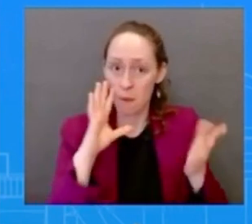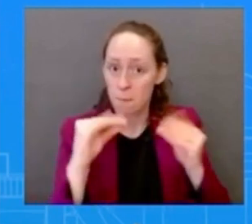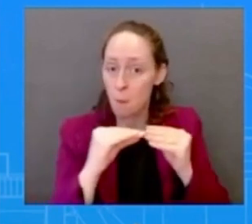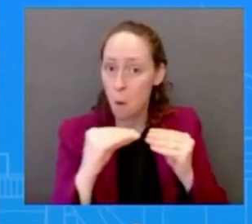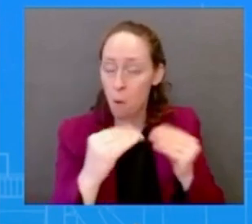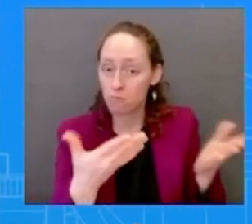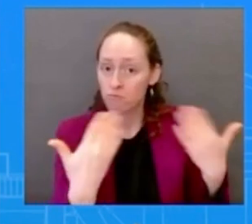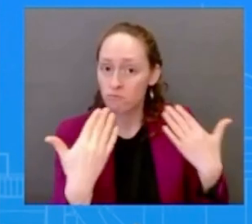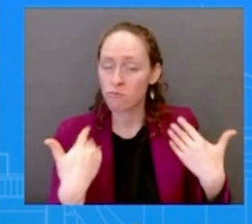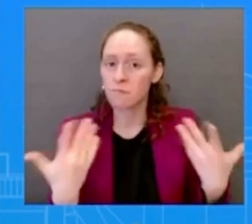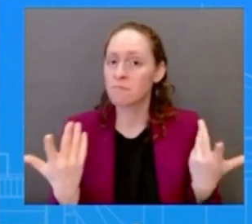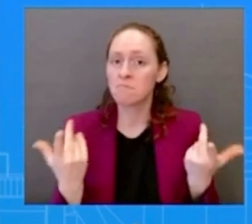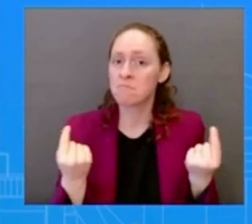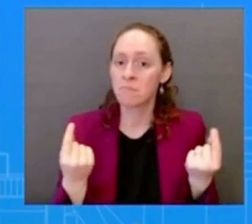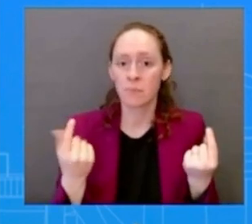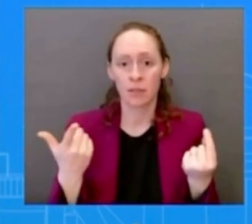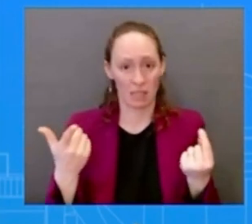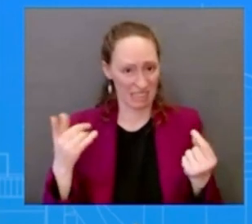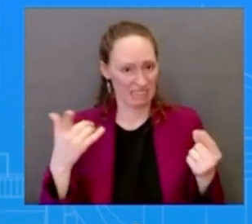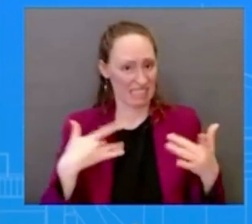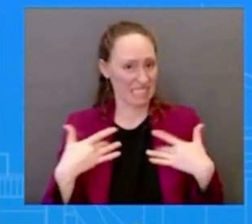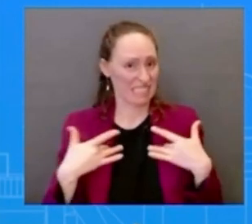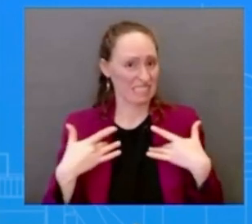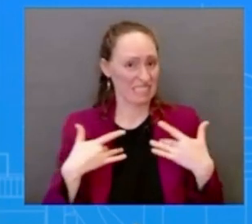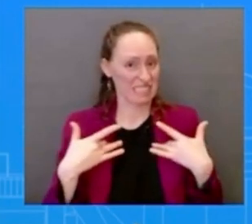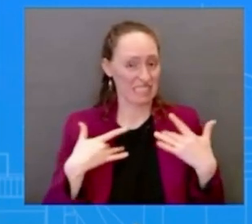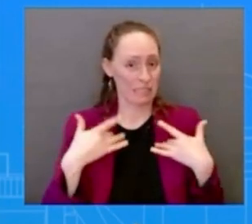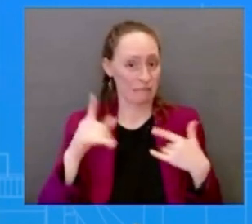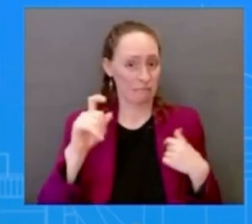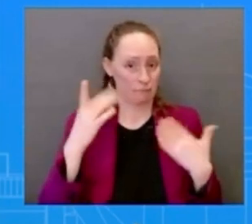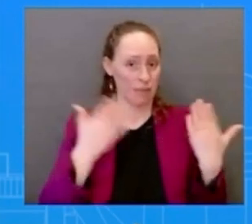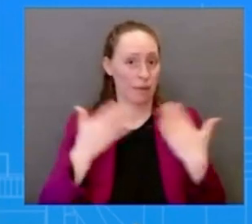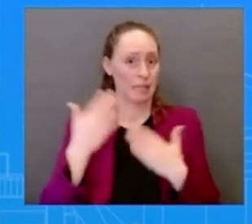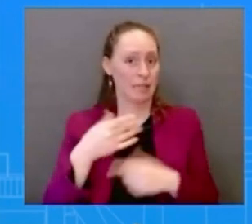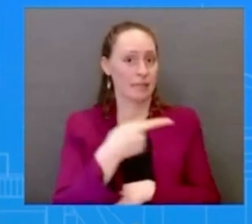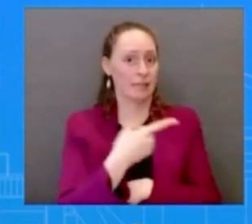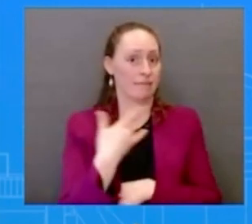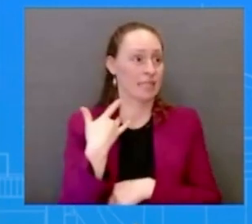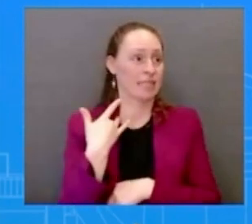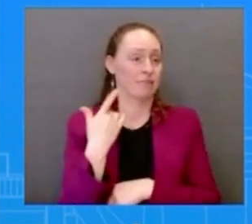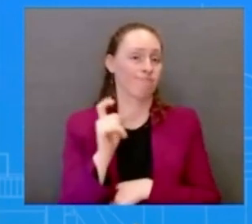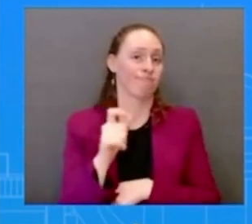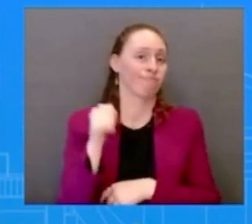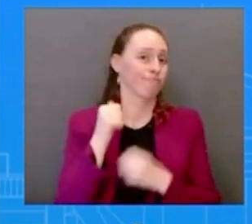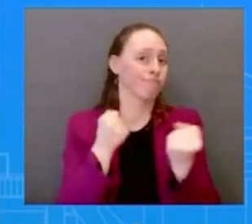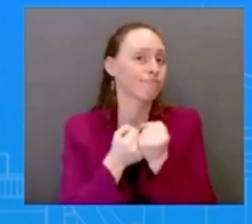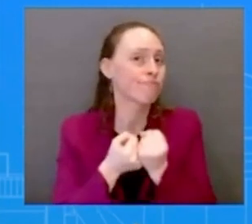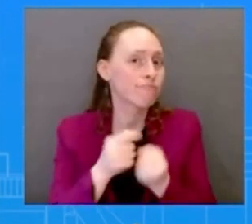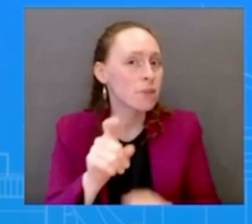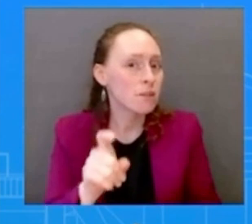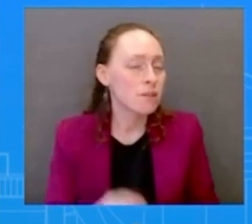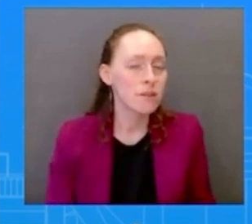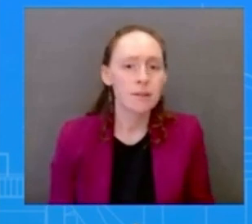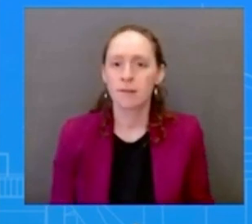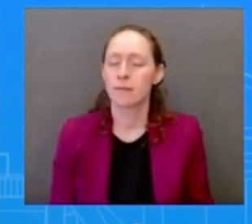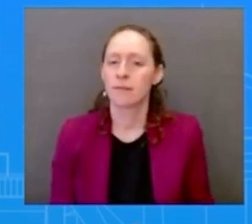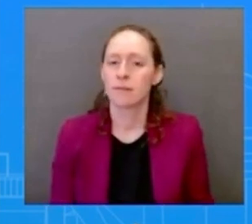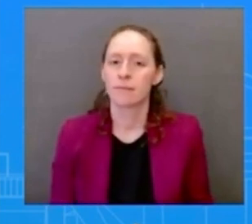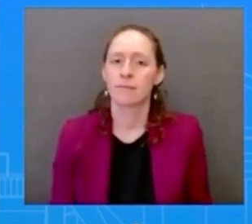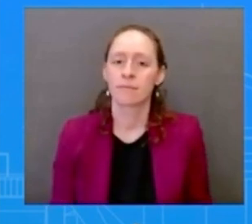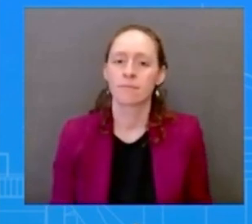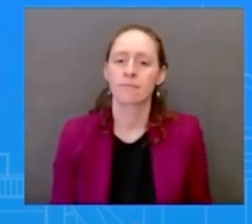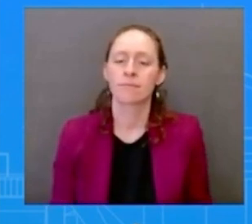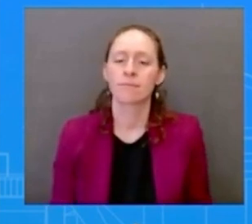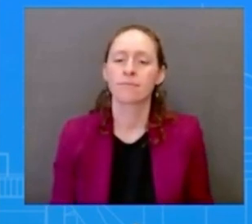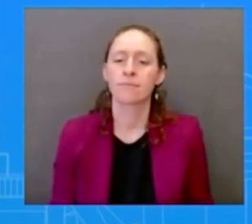on the hill is eroding so look thanks to the bipartisan congressional support uh for ukraine that was passed in september we believe we have the